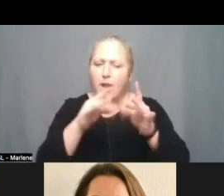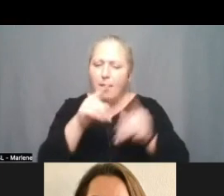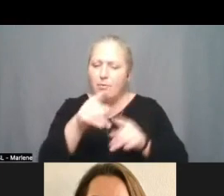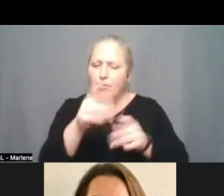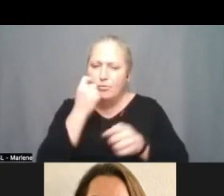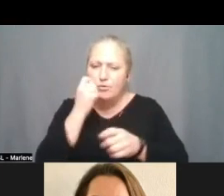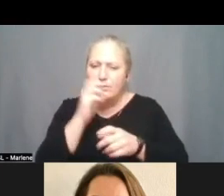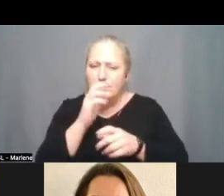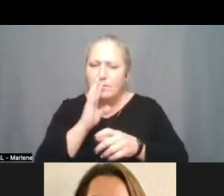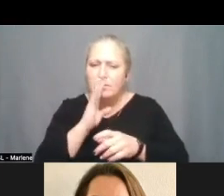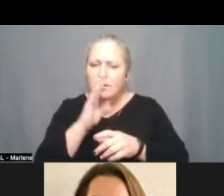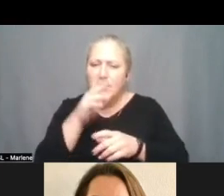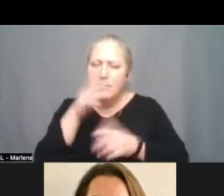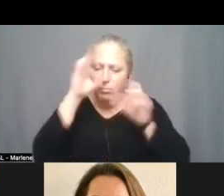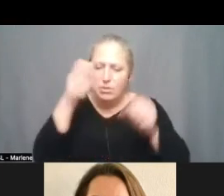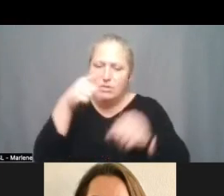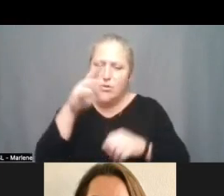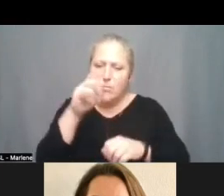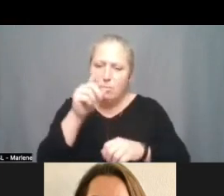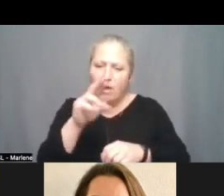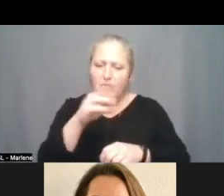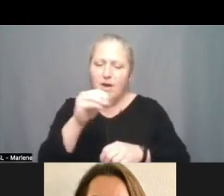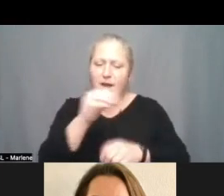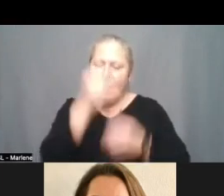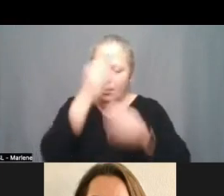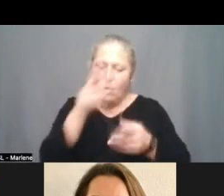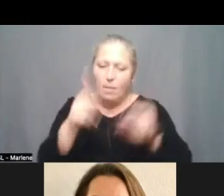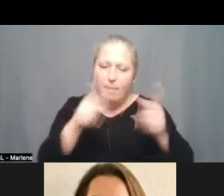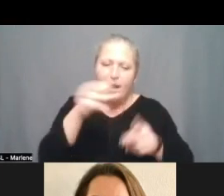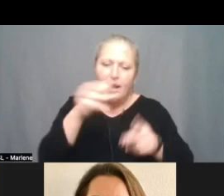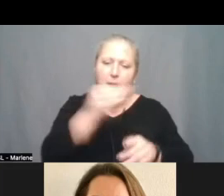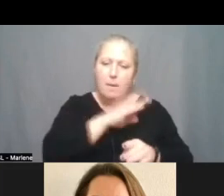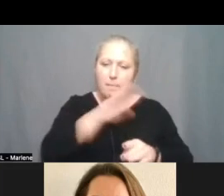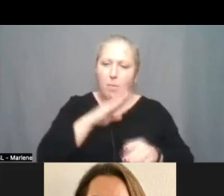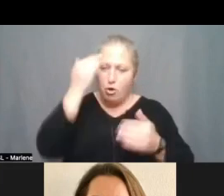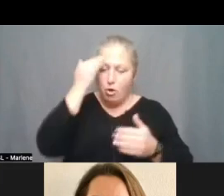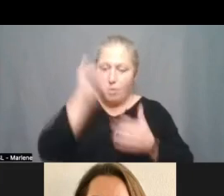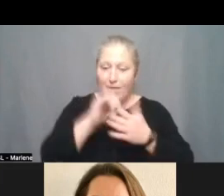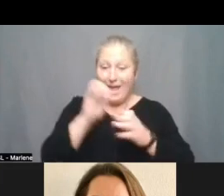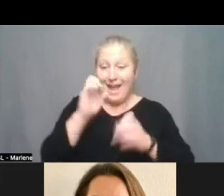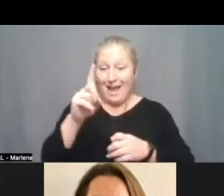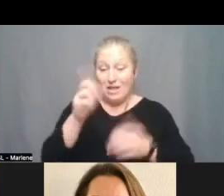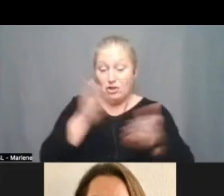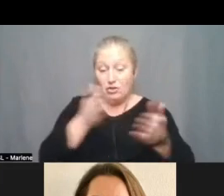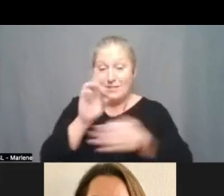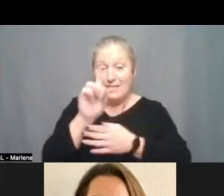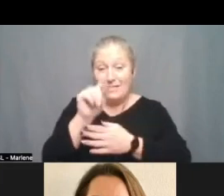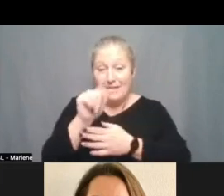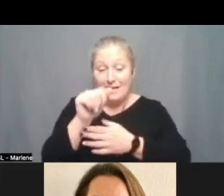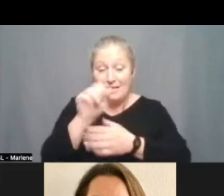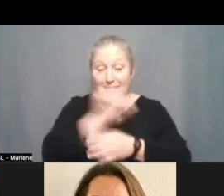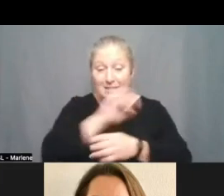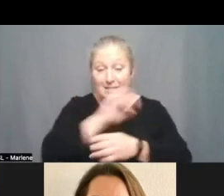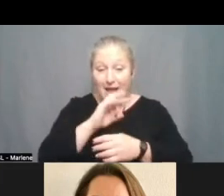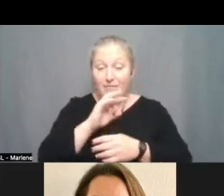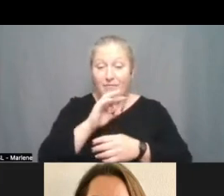proctor and and let the board and public know that our um ed services data staff led by our very